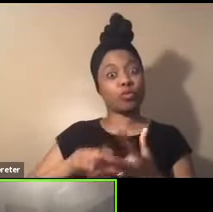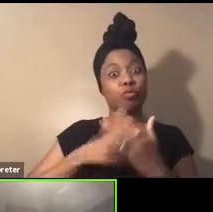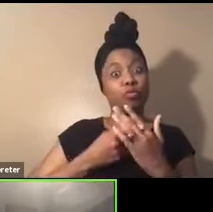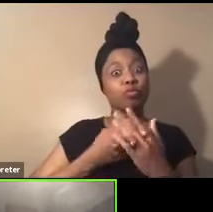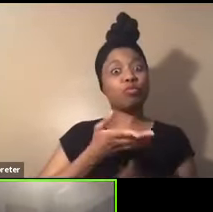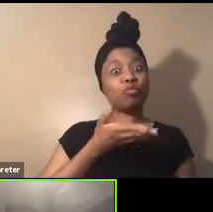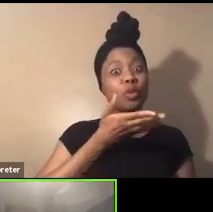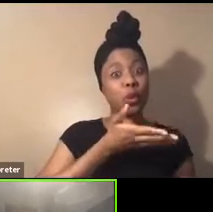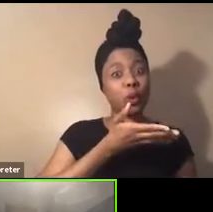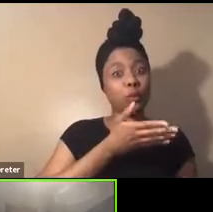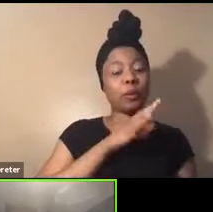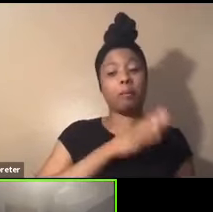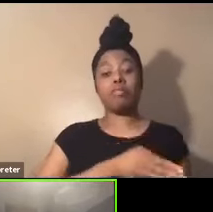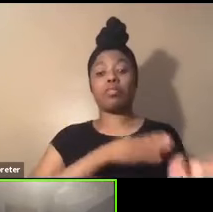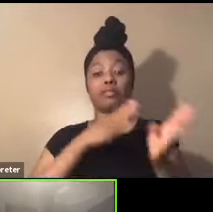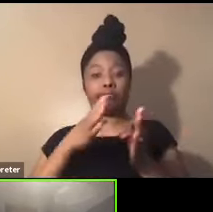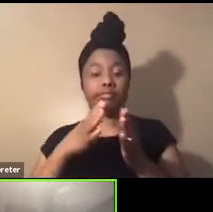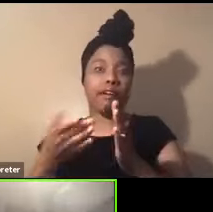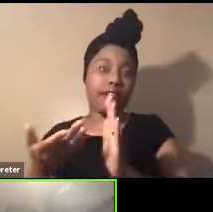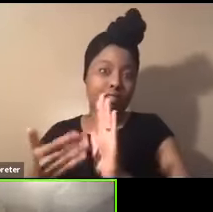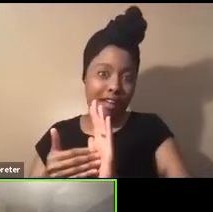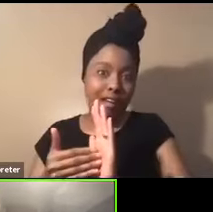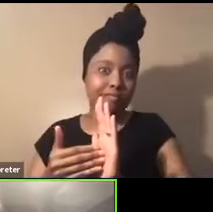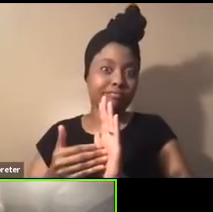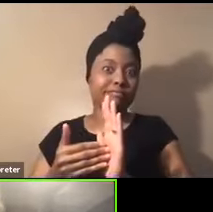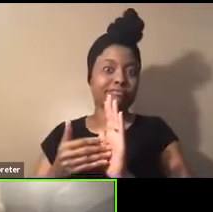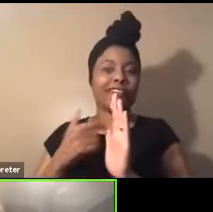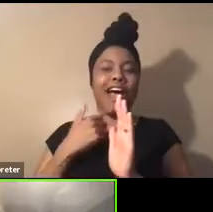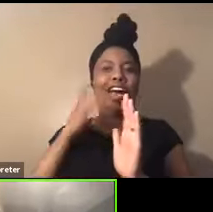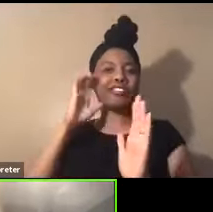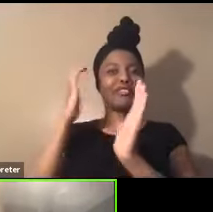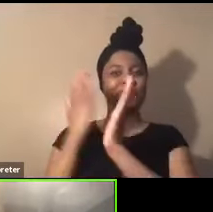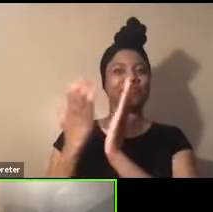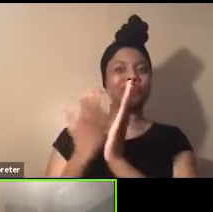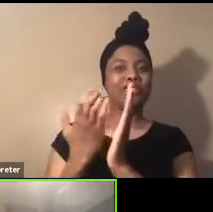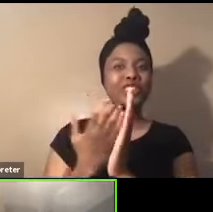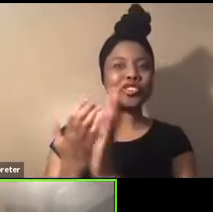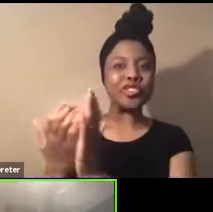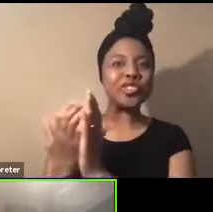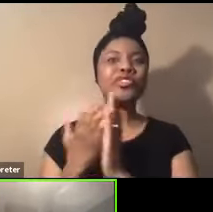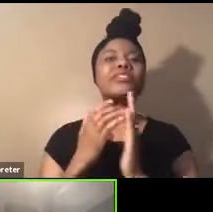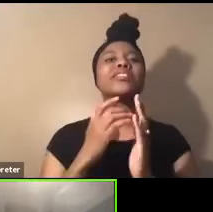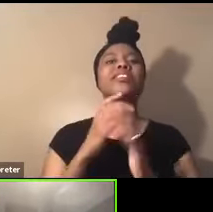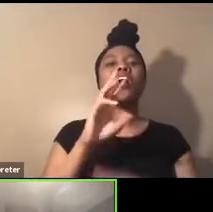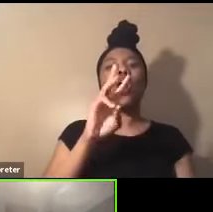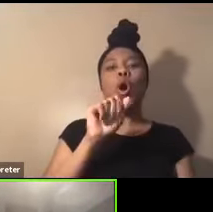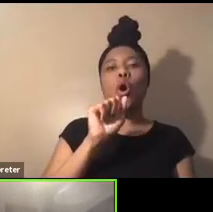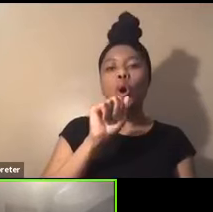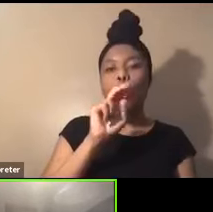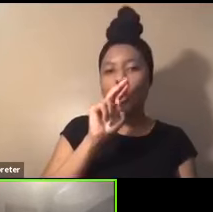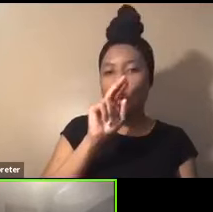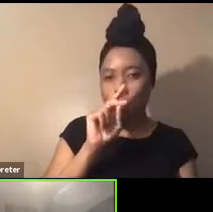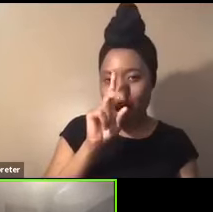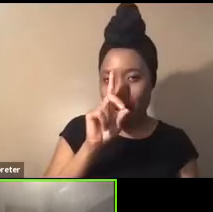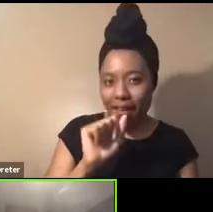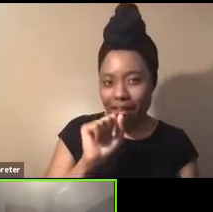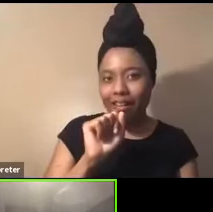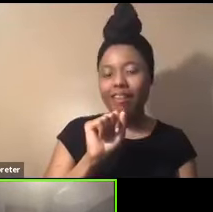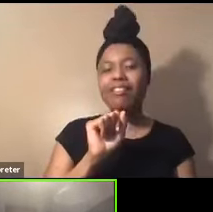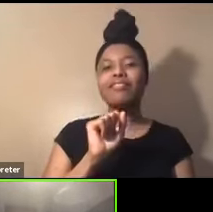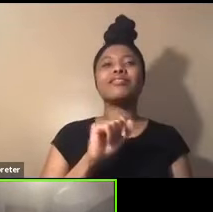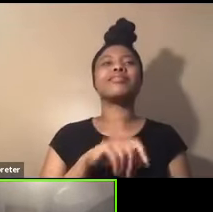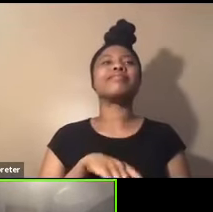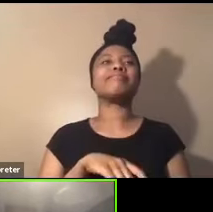then, um, again, I, I, even have photos of, of Wanda and, um, uh,